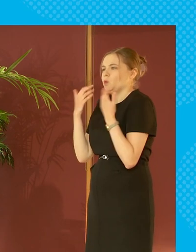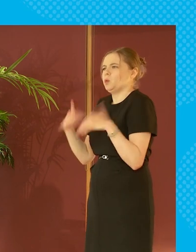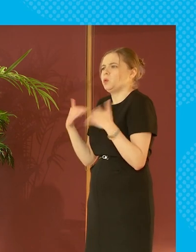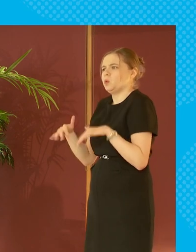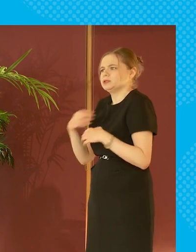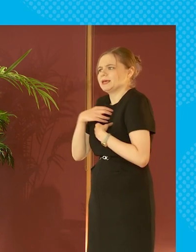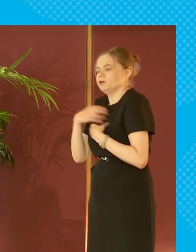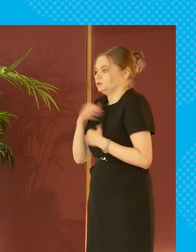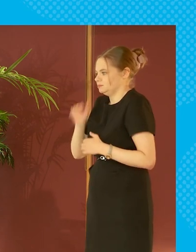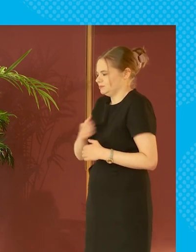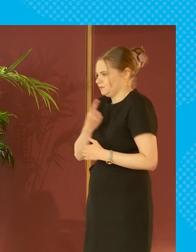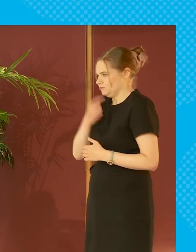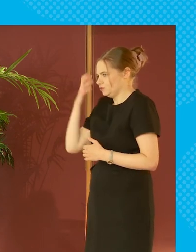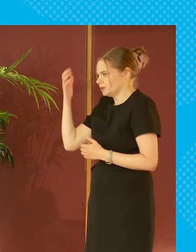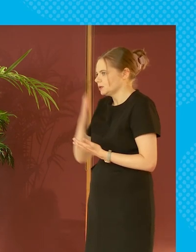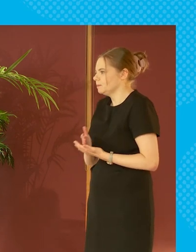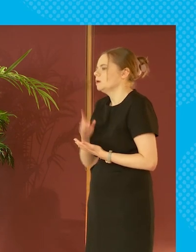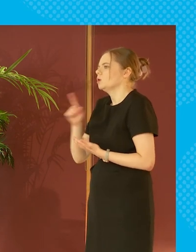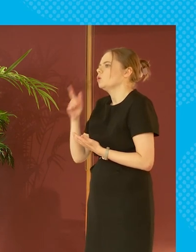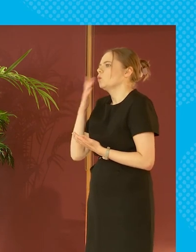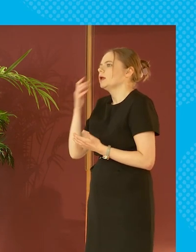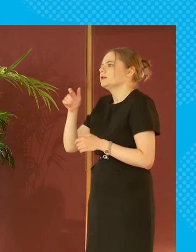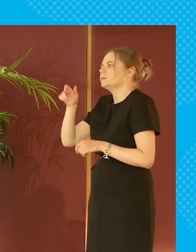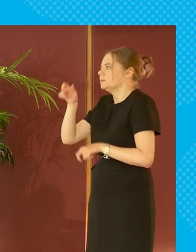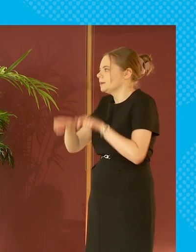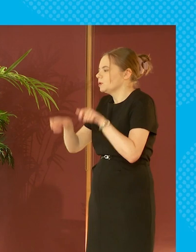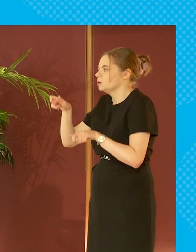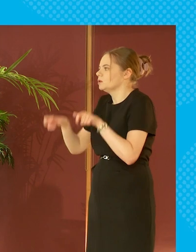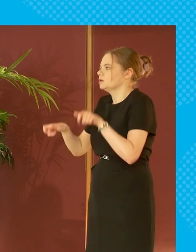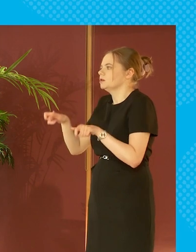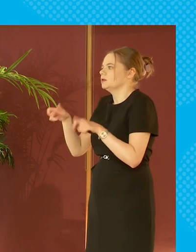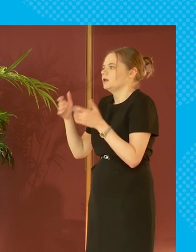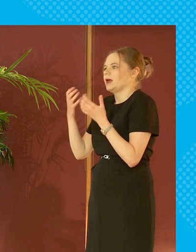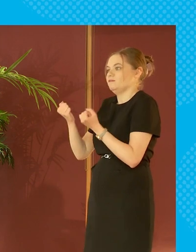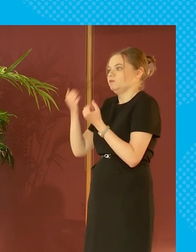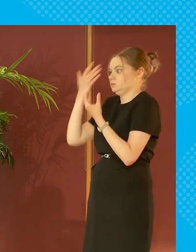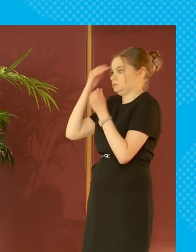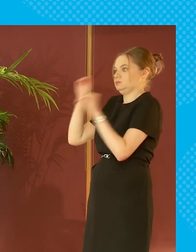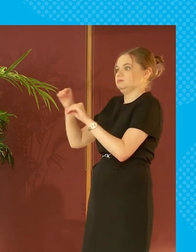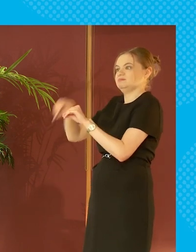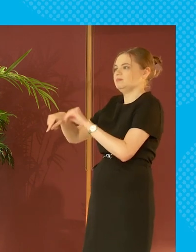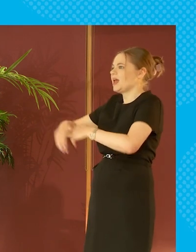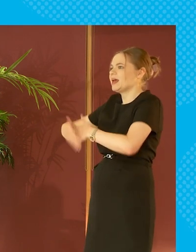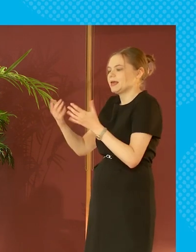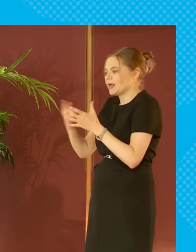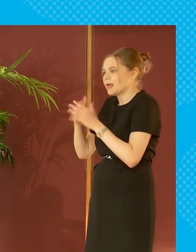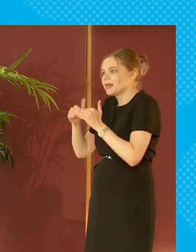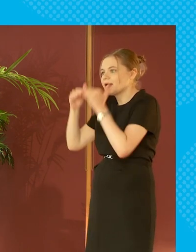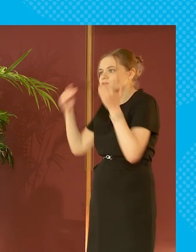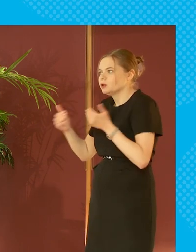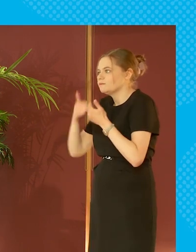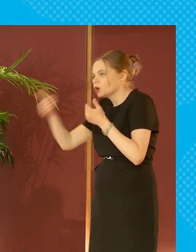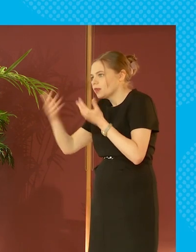half to death and yeah i'm a professor but it's not just it's just because when people have an element of education be it a levels be it